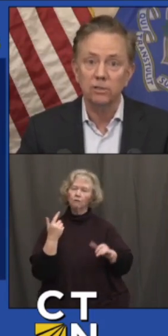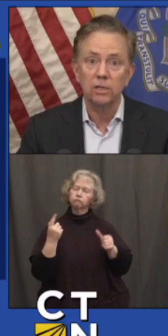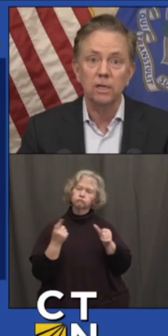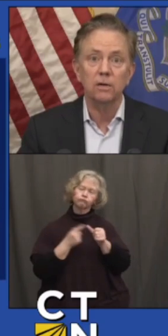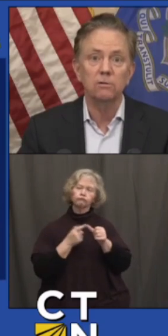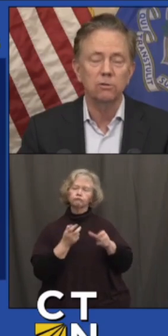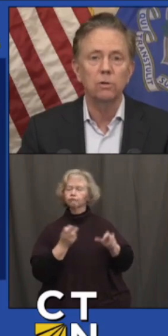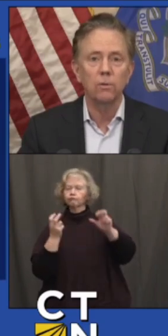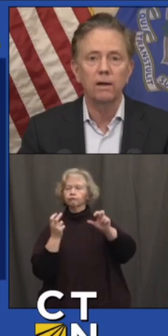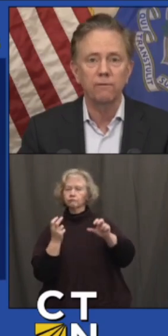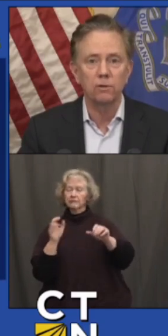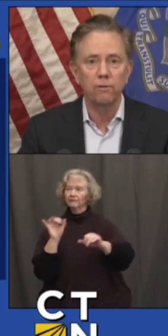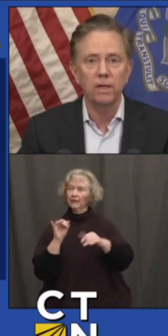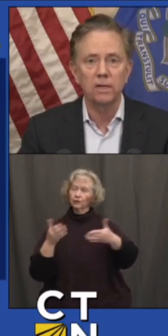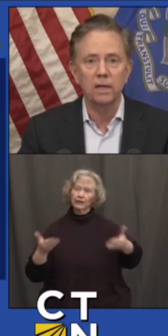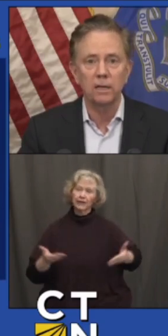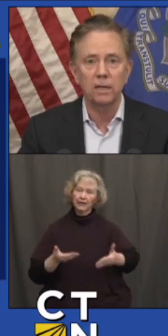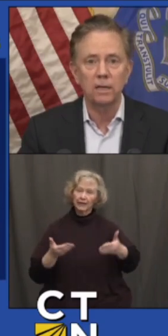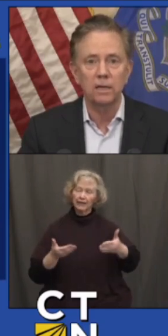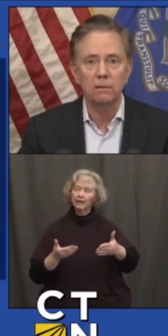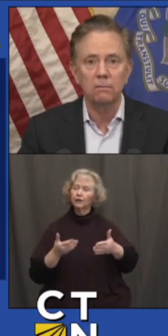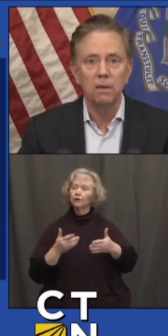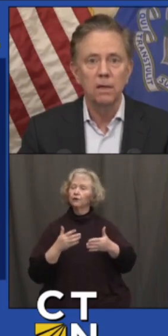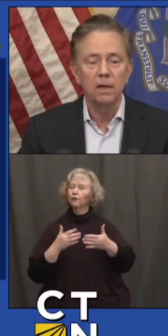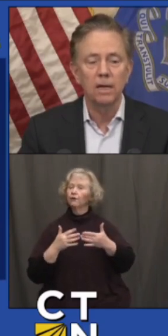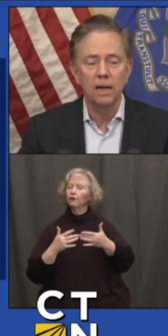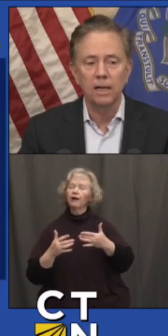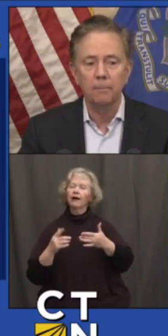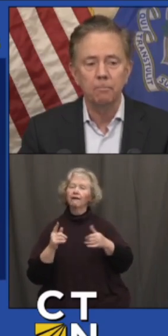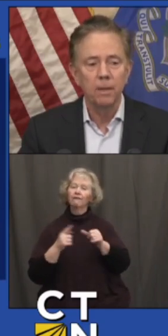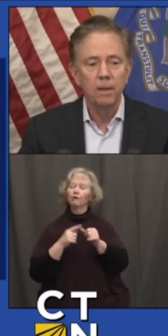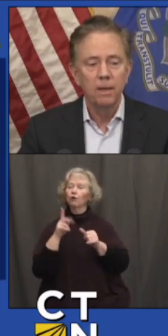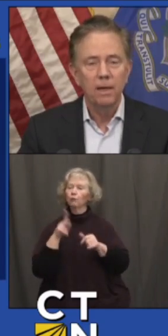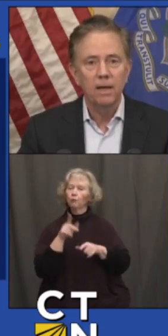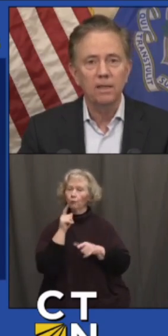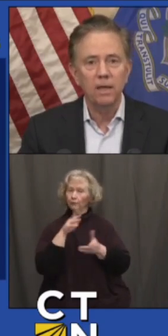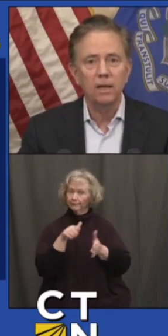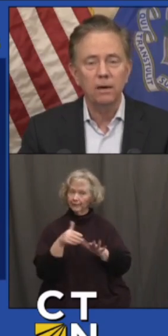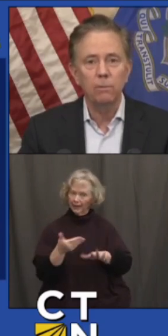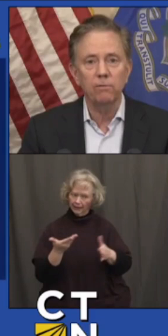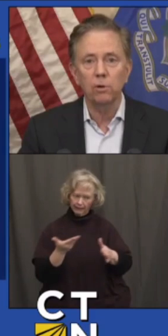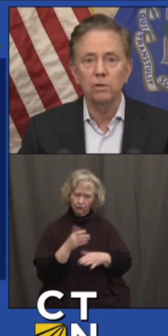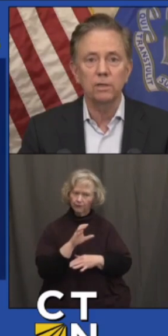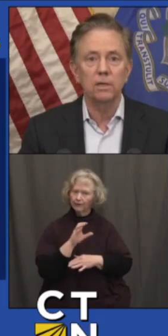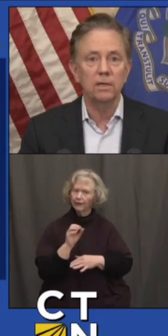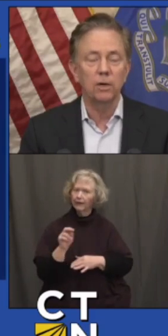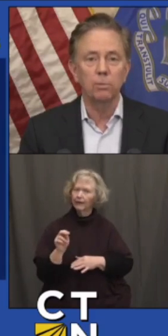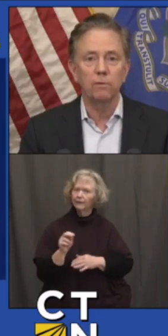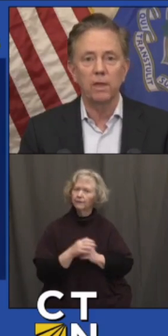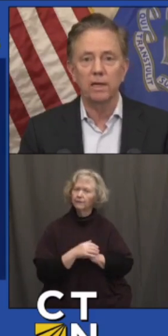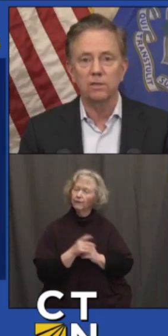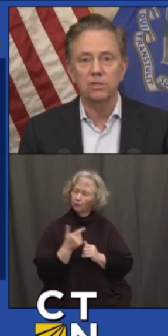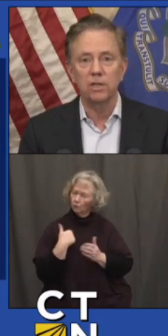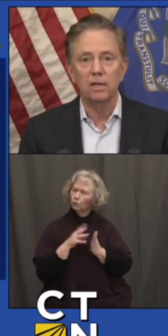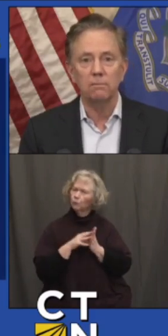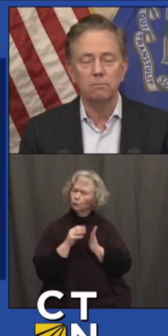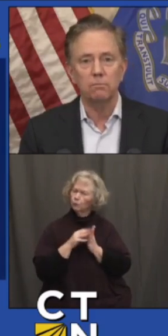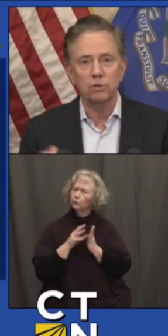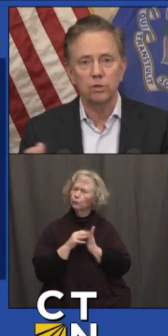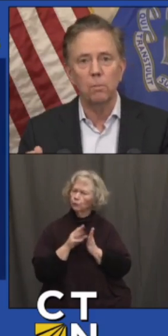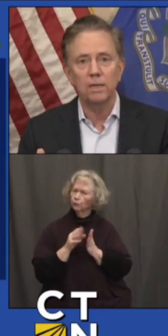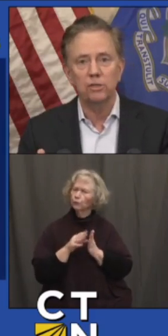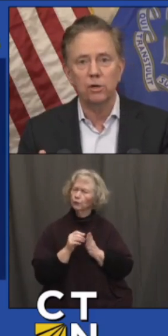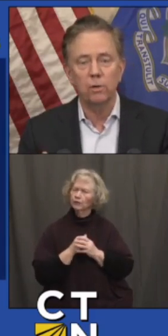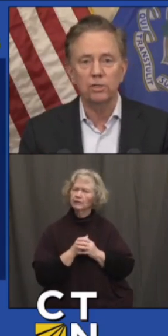first infection here. Soon they were our first fatality in Connecticut. And I think we've learned a number of things. It's not